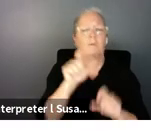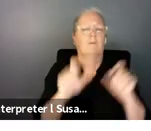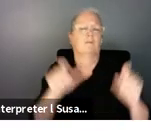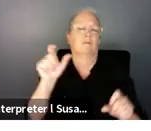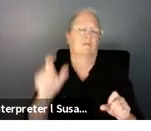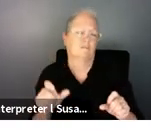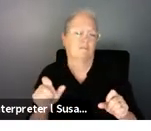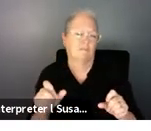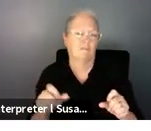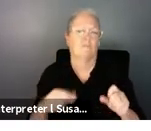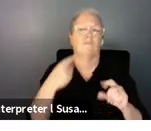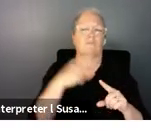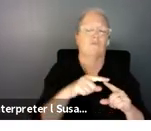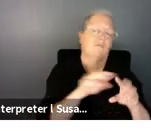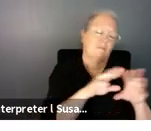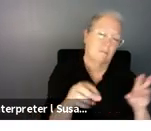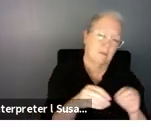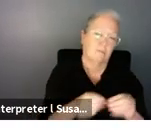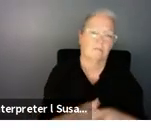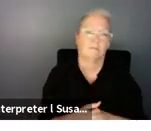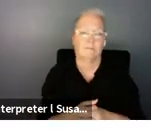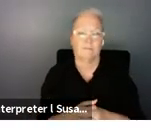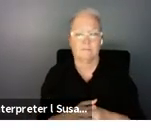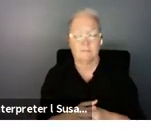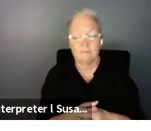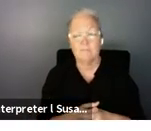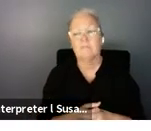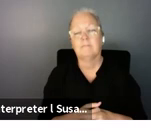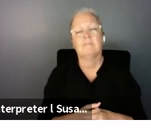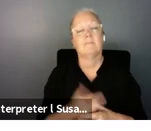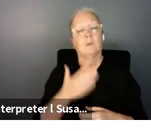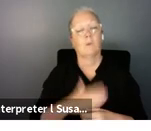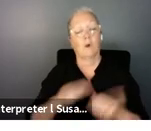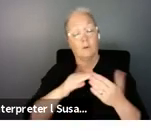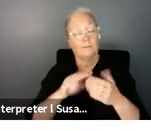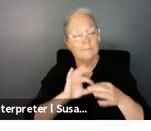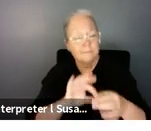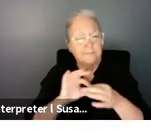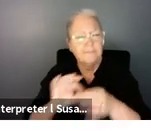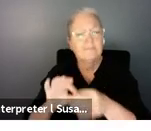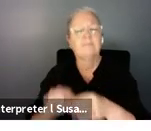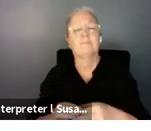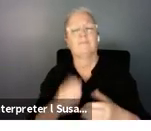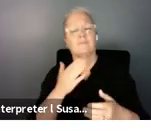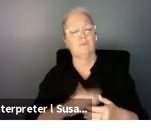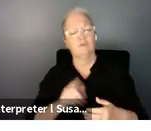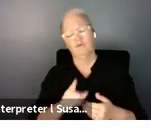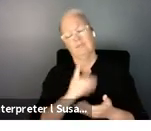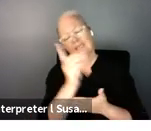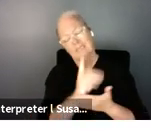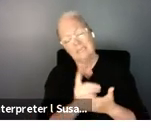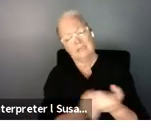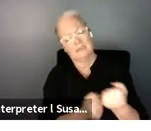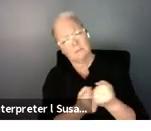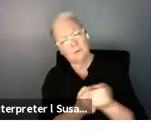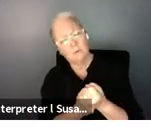again i think in each model the engagement of the communities in designing delivering and supporting these services has been absolutely